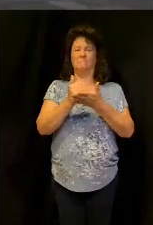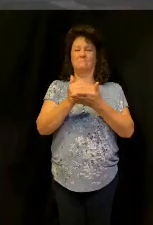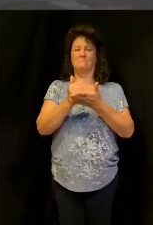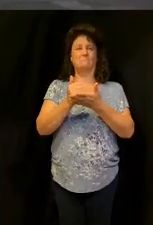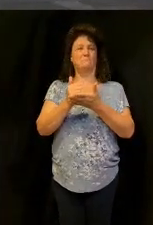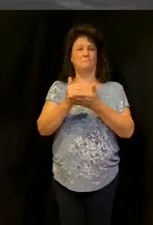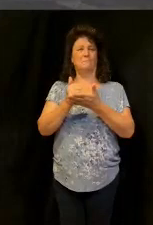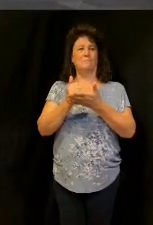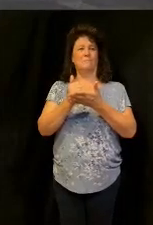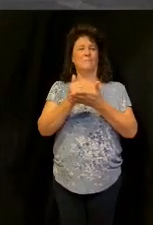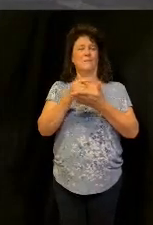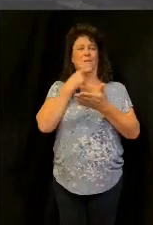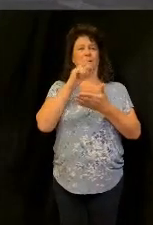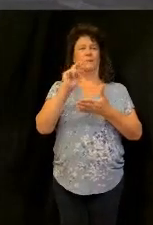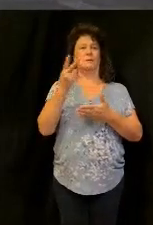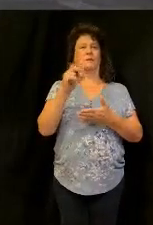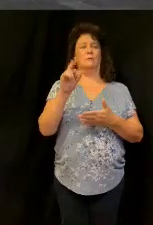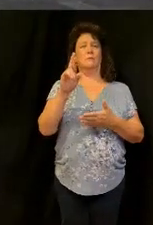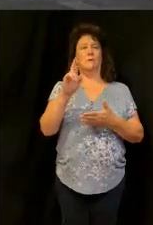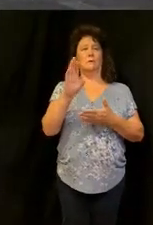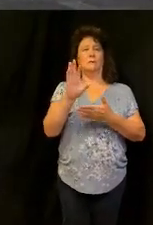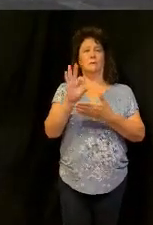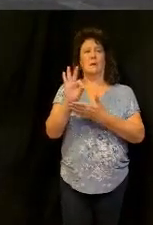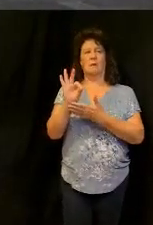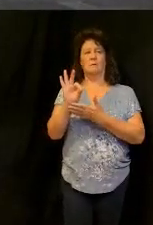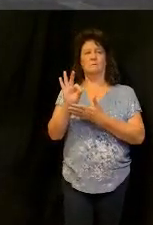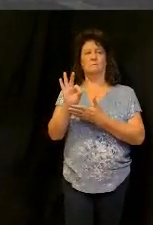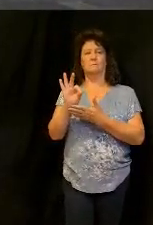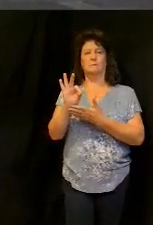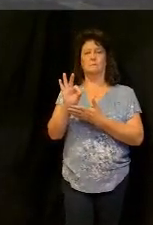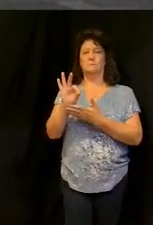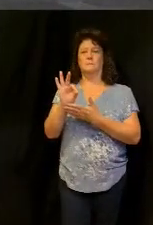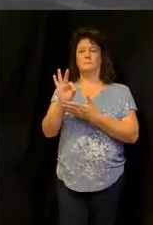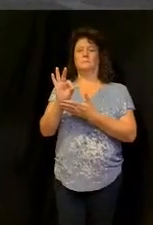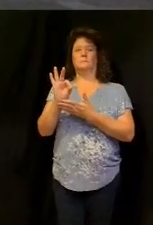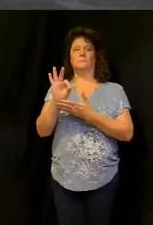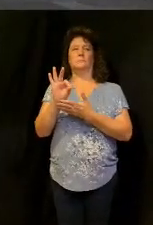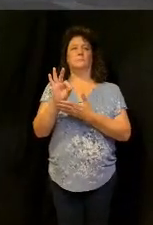look what he says here in 2nd Corinthians 9 whoever Jess will come